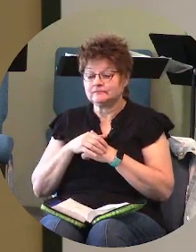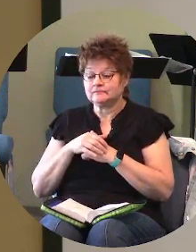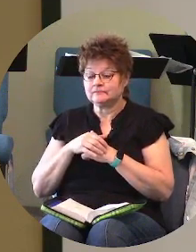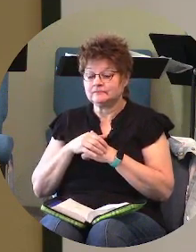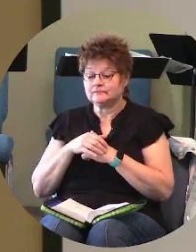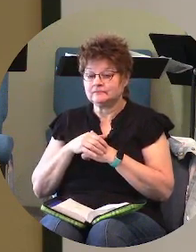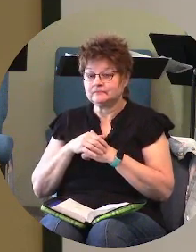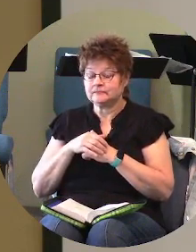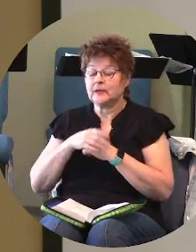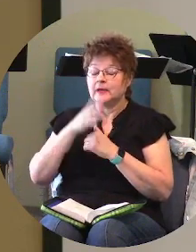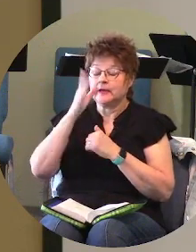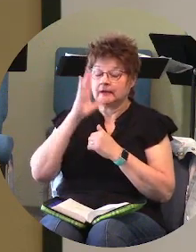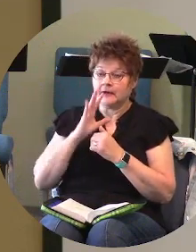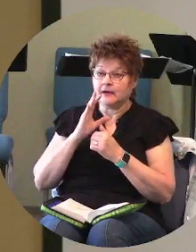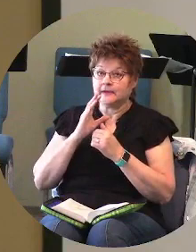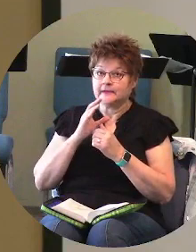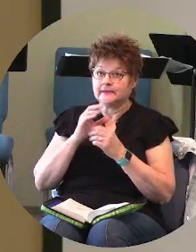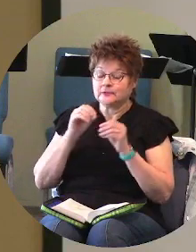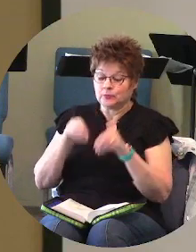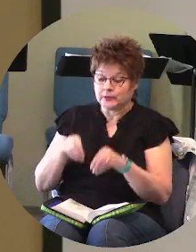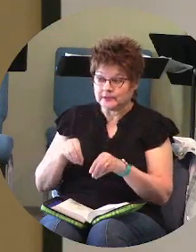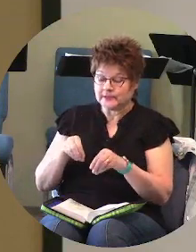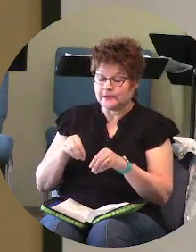he's he's left us to help make that possible